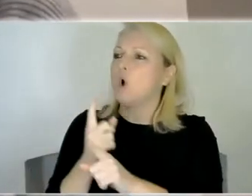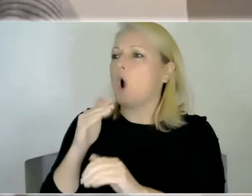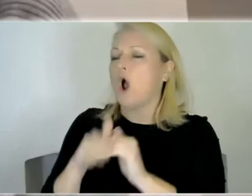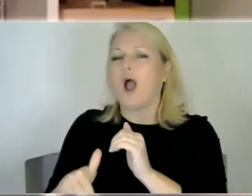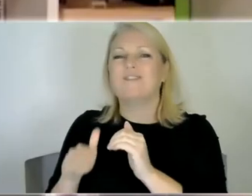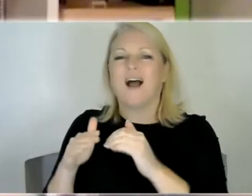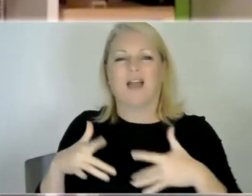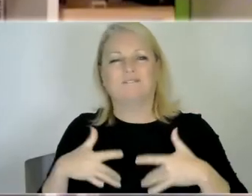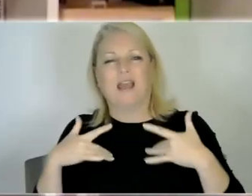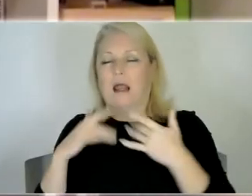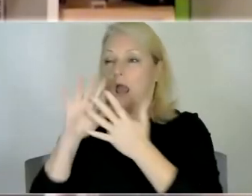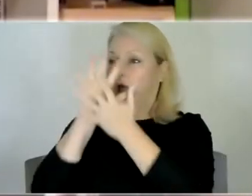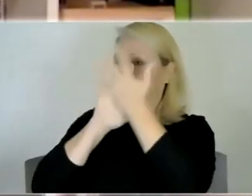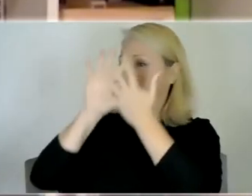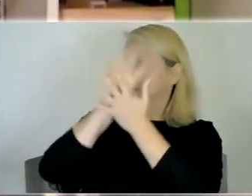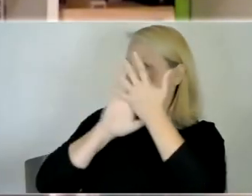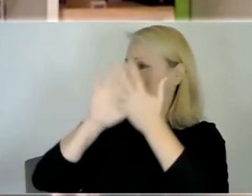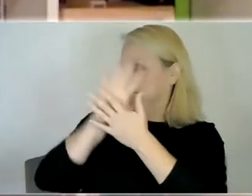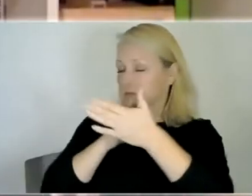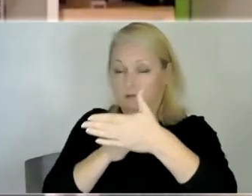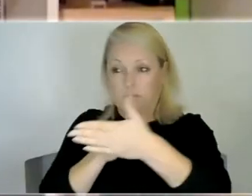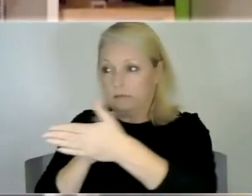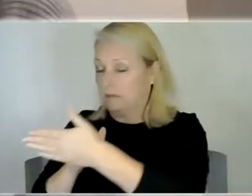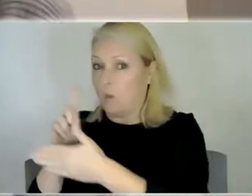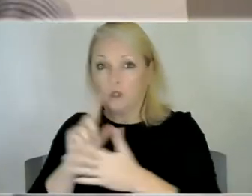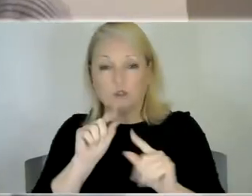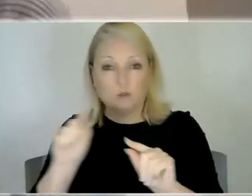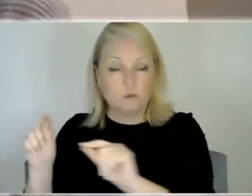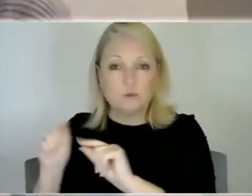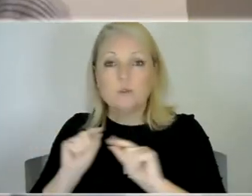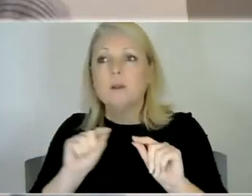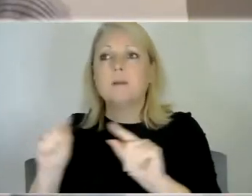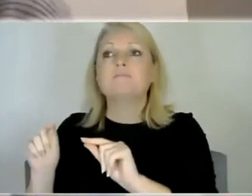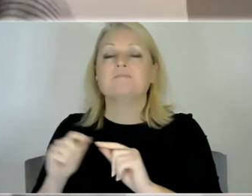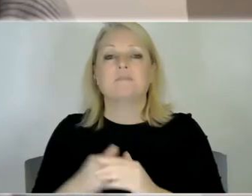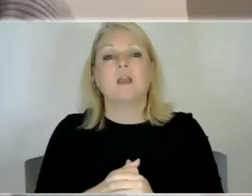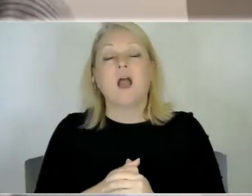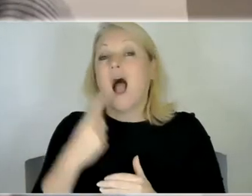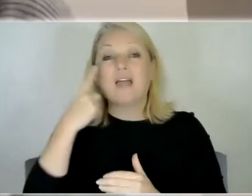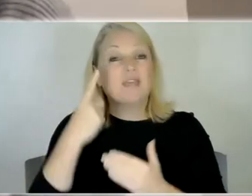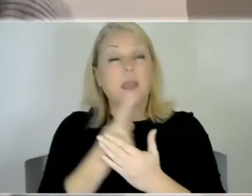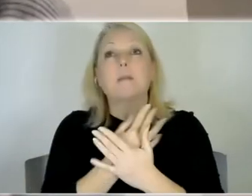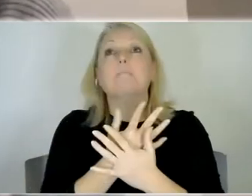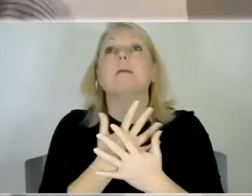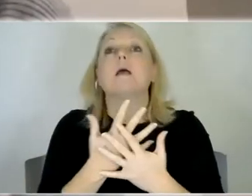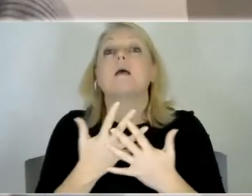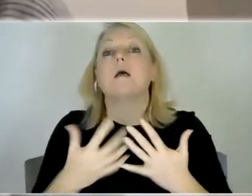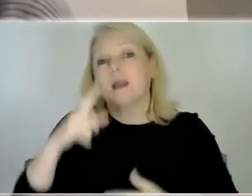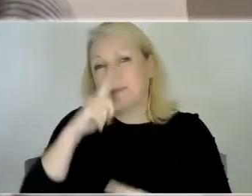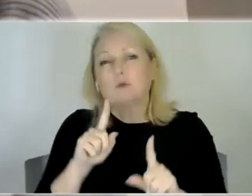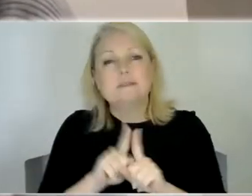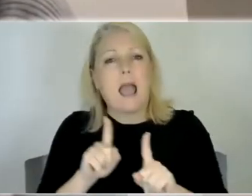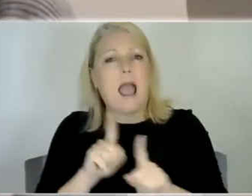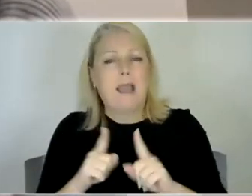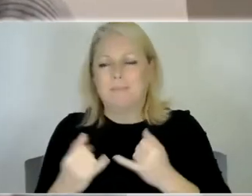what's next um and that's you know impossible I think a lot of people struggle with that um